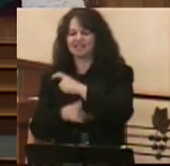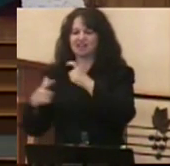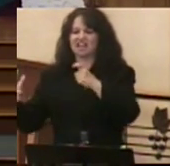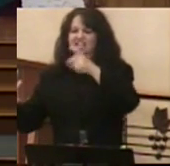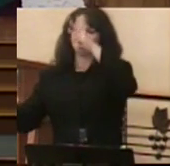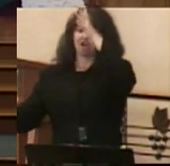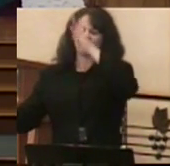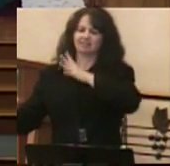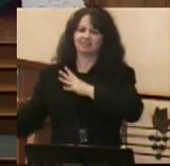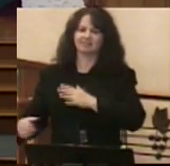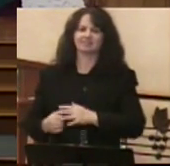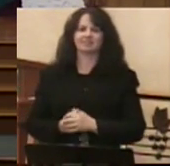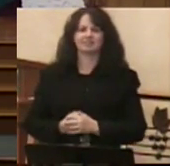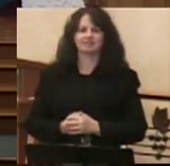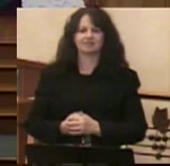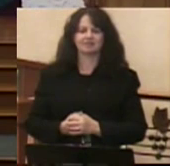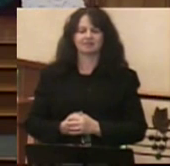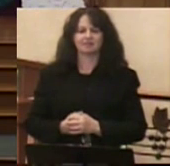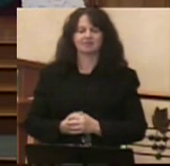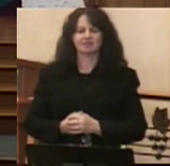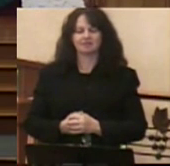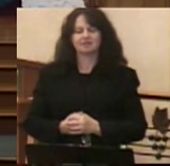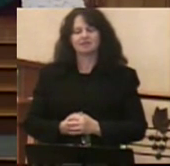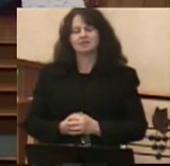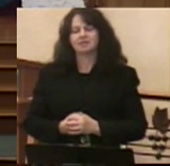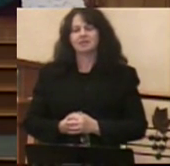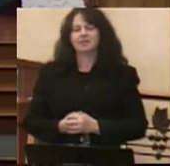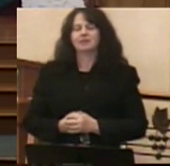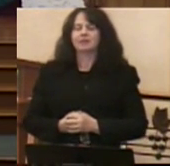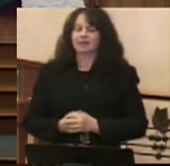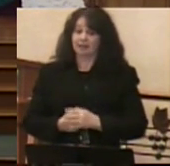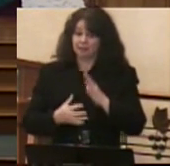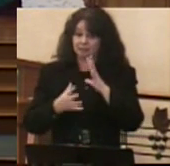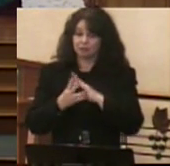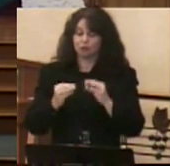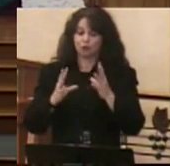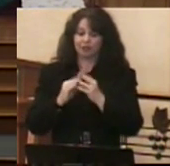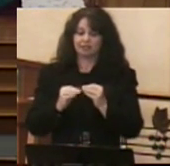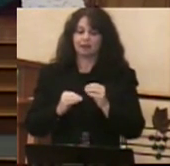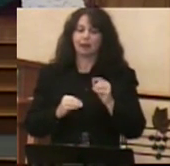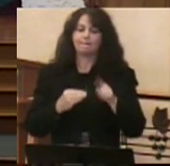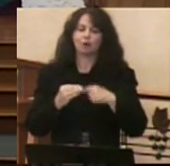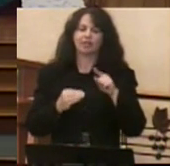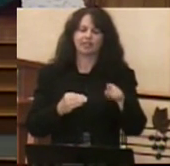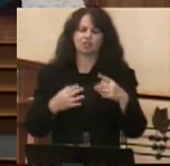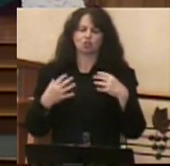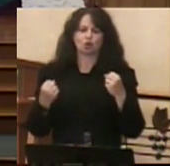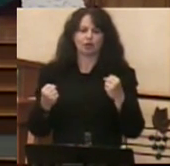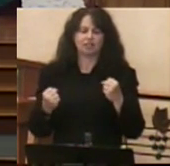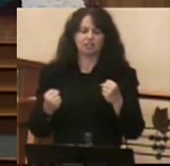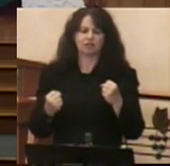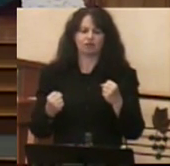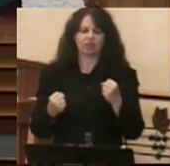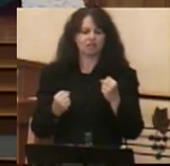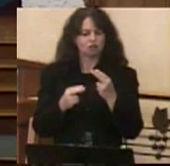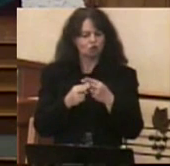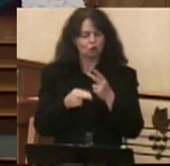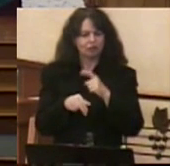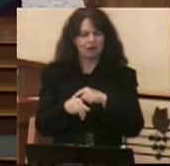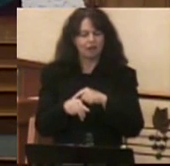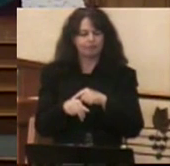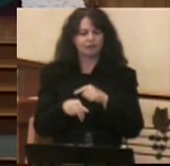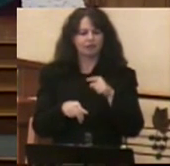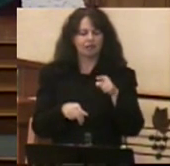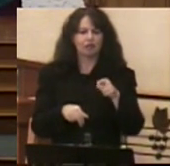But to limit this courage story, this story of David's courage, to just that moment in the valley is to